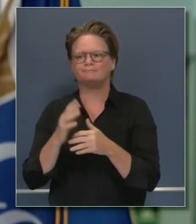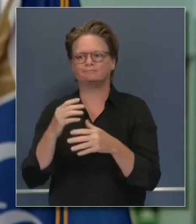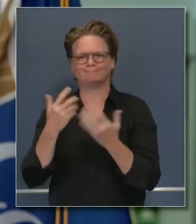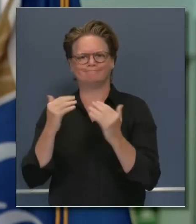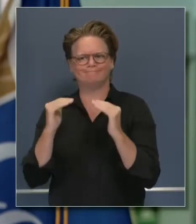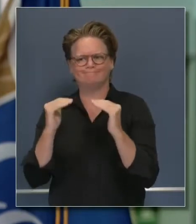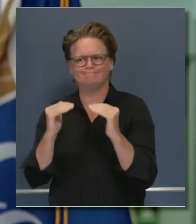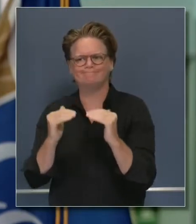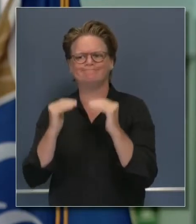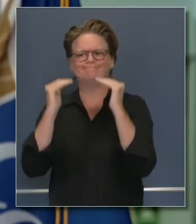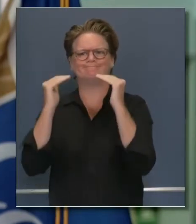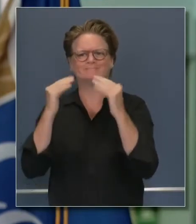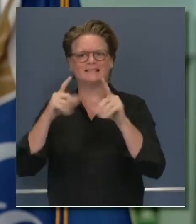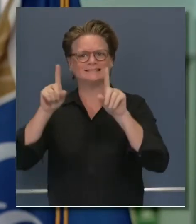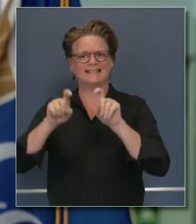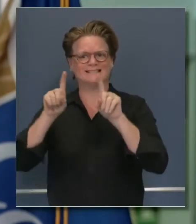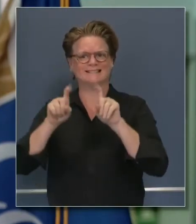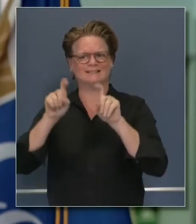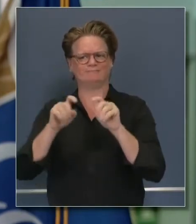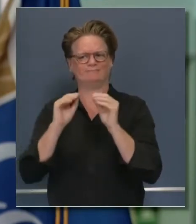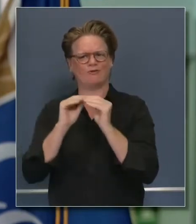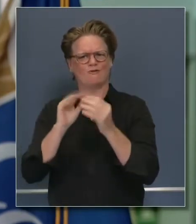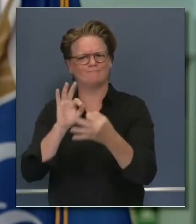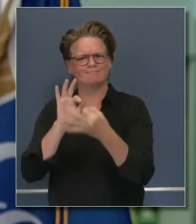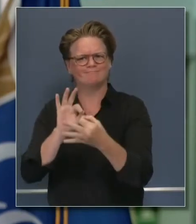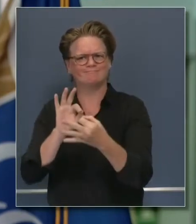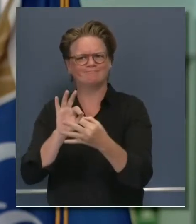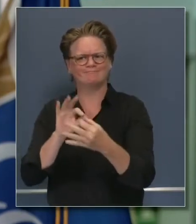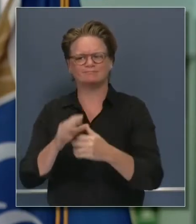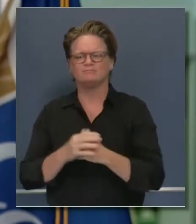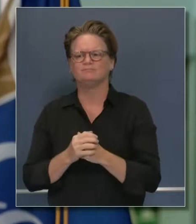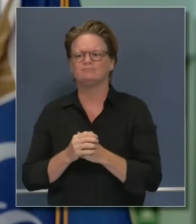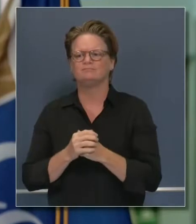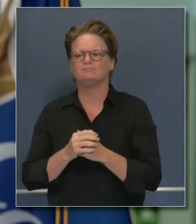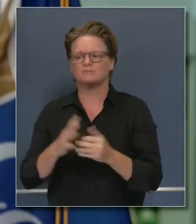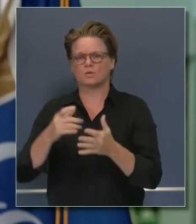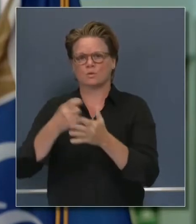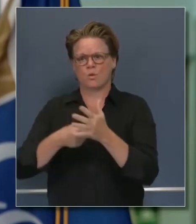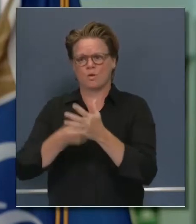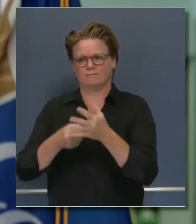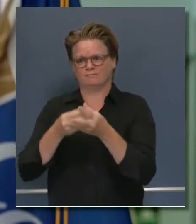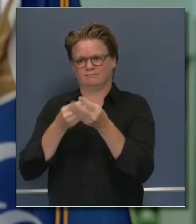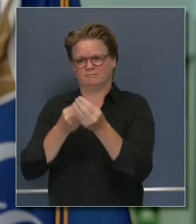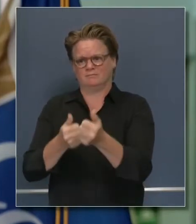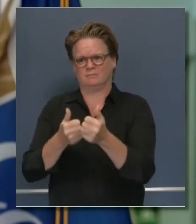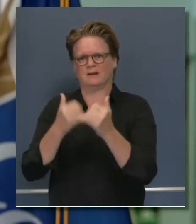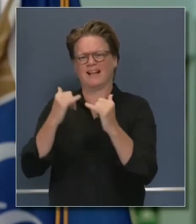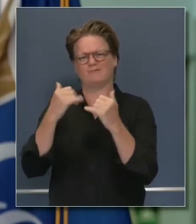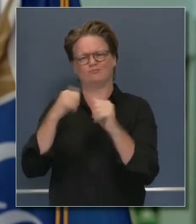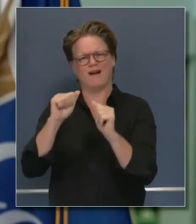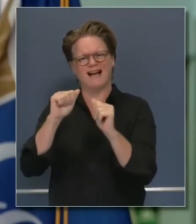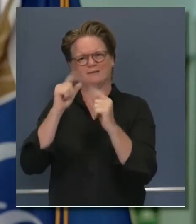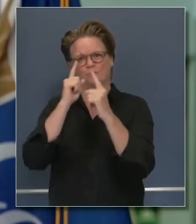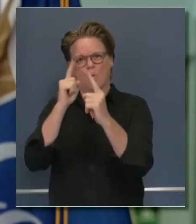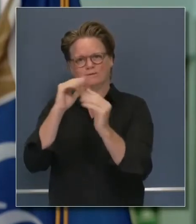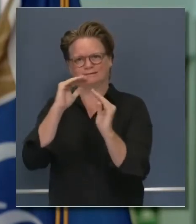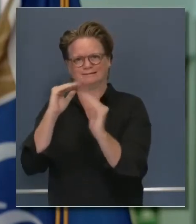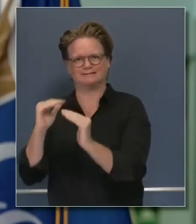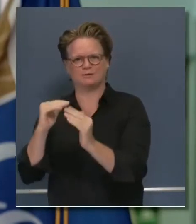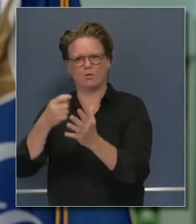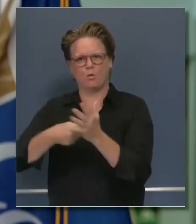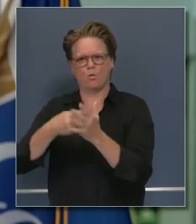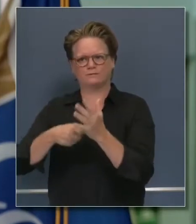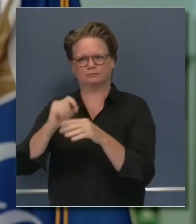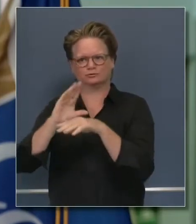share into that market, to bring down costs for everybody and improve reliability and access for everybody